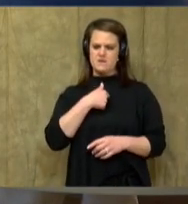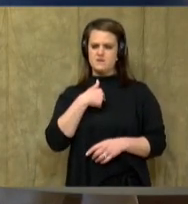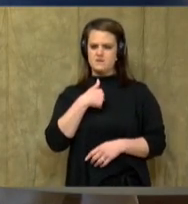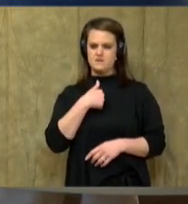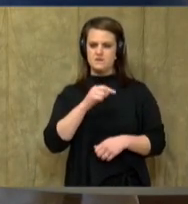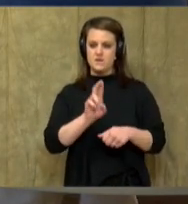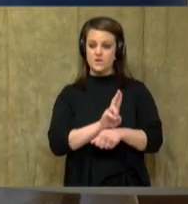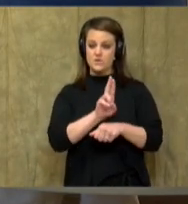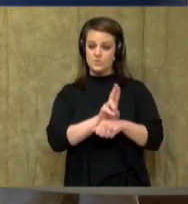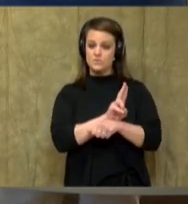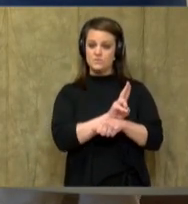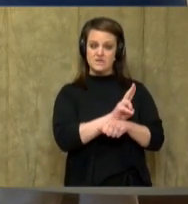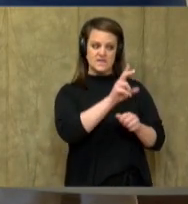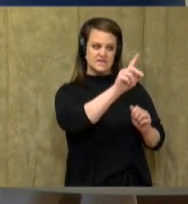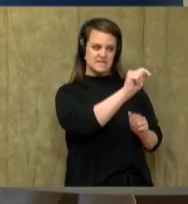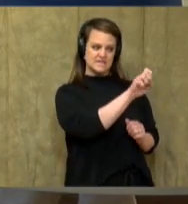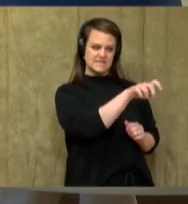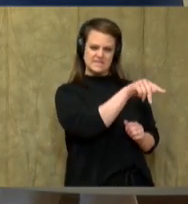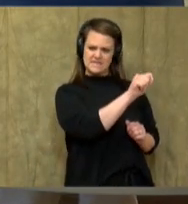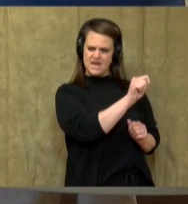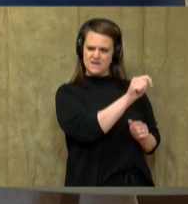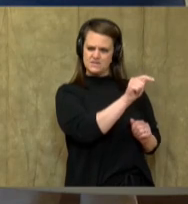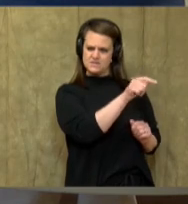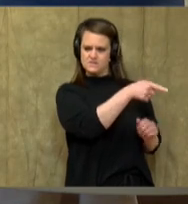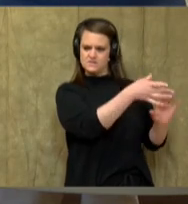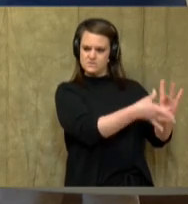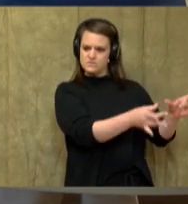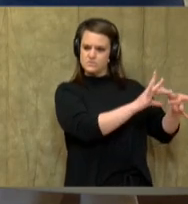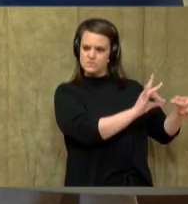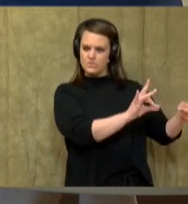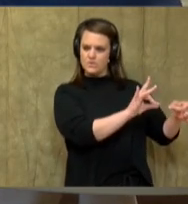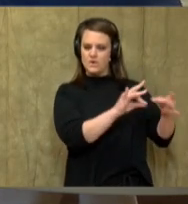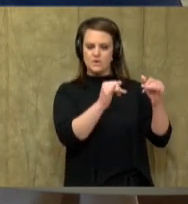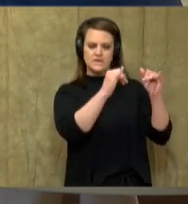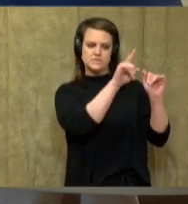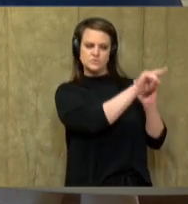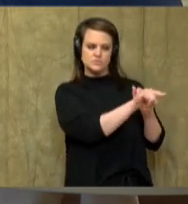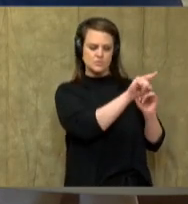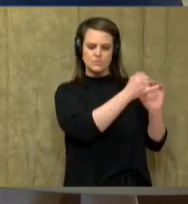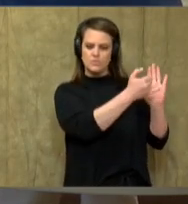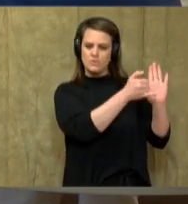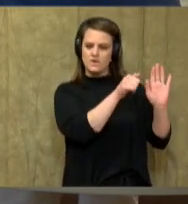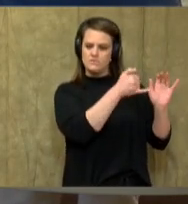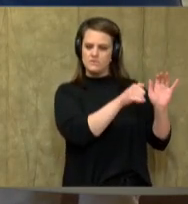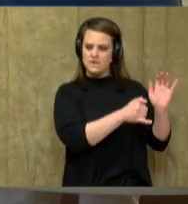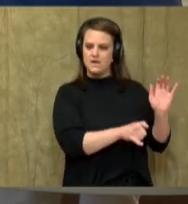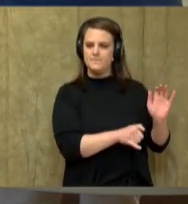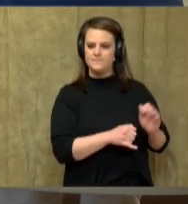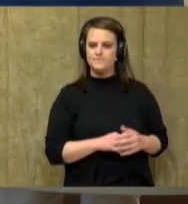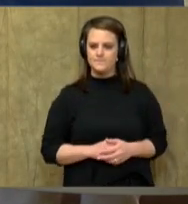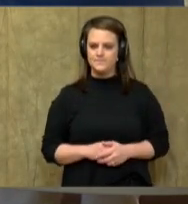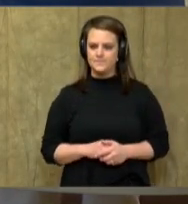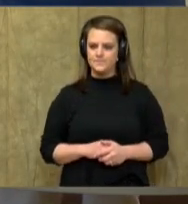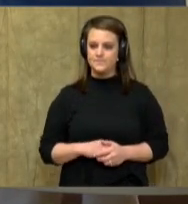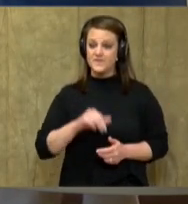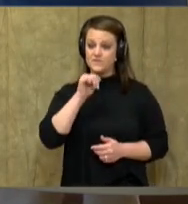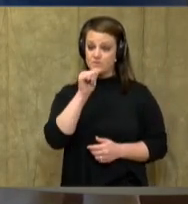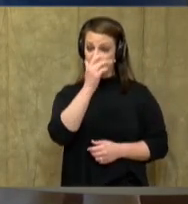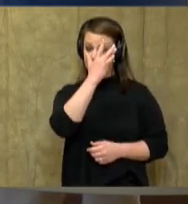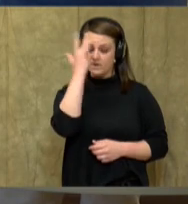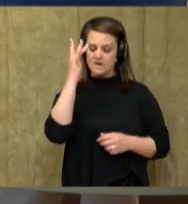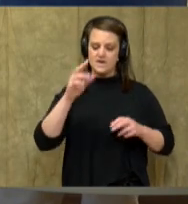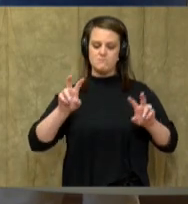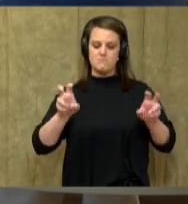actual text? Can I circle or can I underline? And boys and girls, don't forget to use the